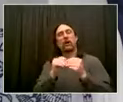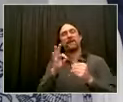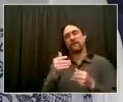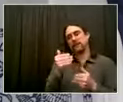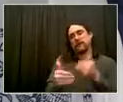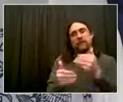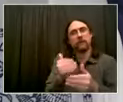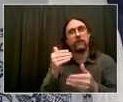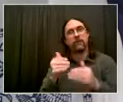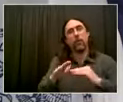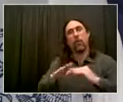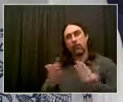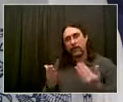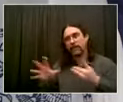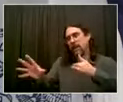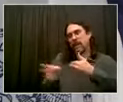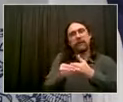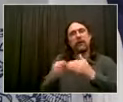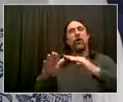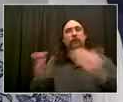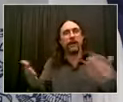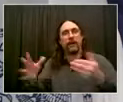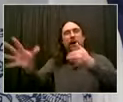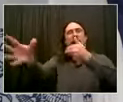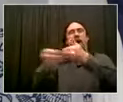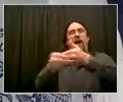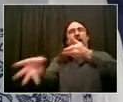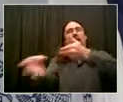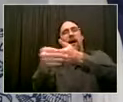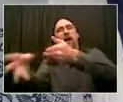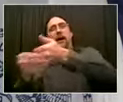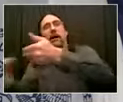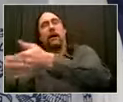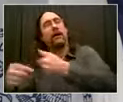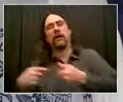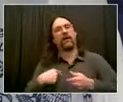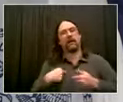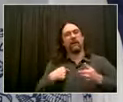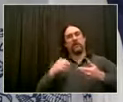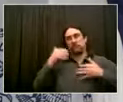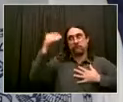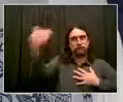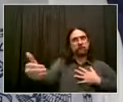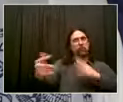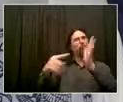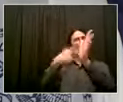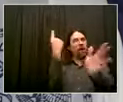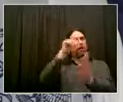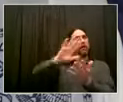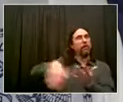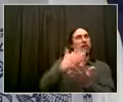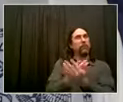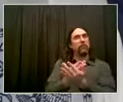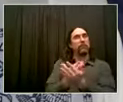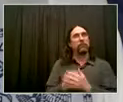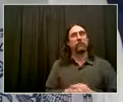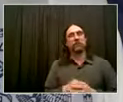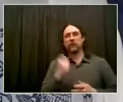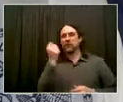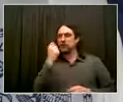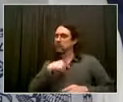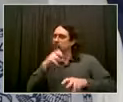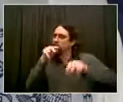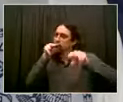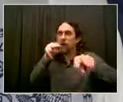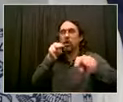everything's okay. I mean, that's the bottom line. That's why we go over these indicators every day. And if we see something wrong, we'll talk about what needs to be done to